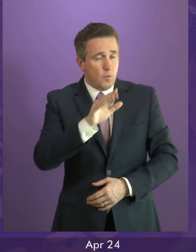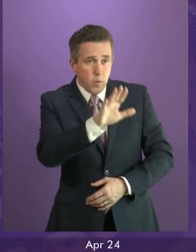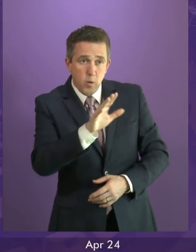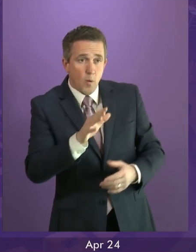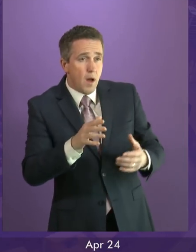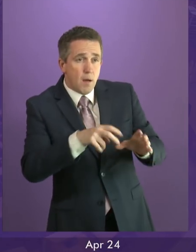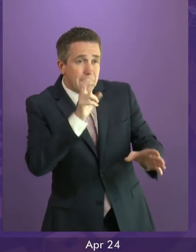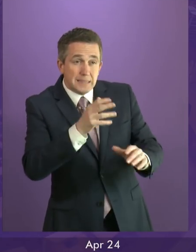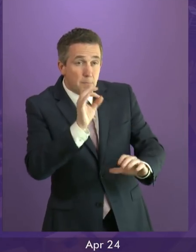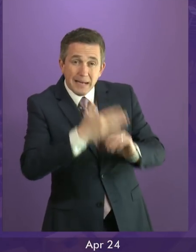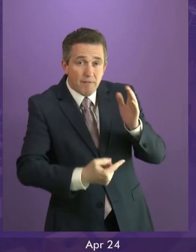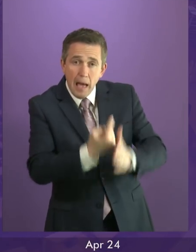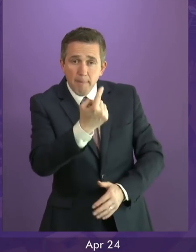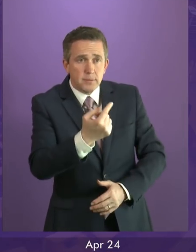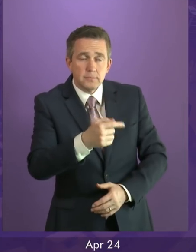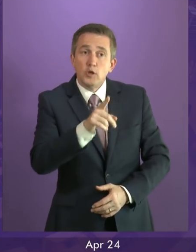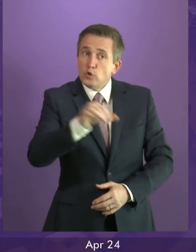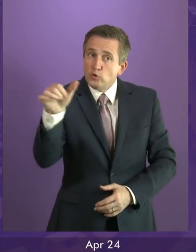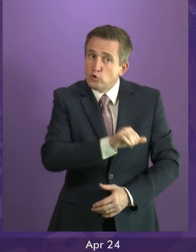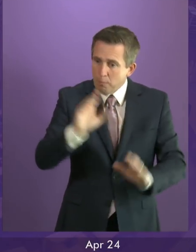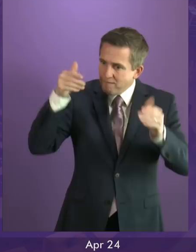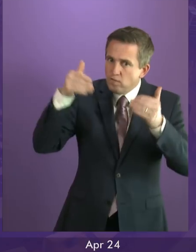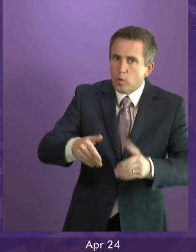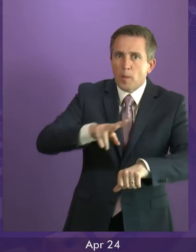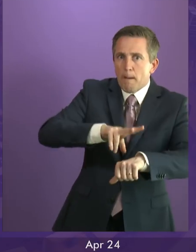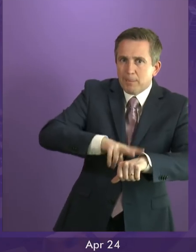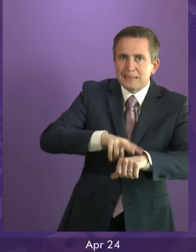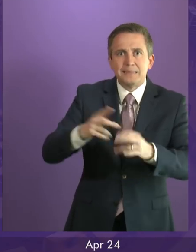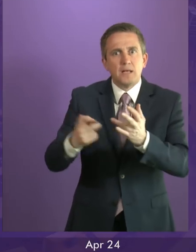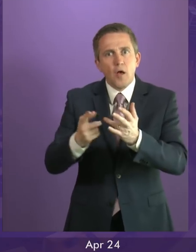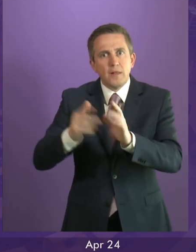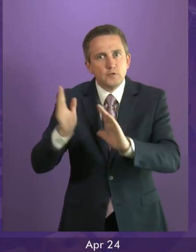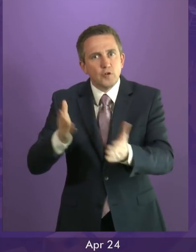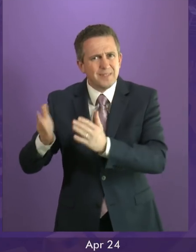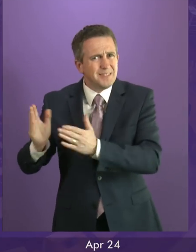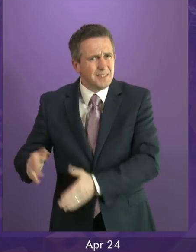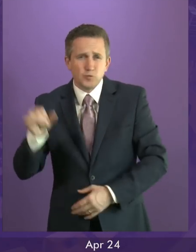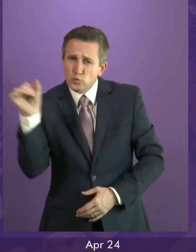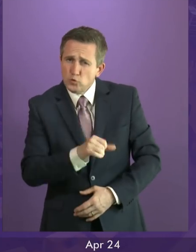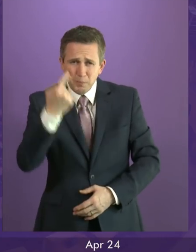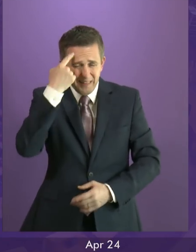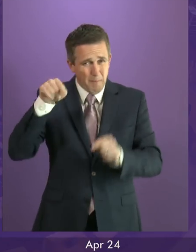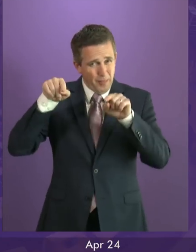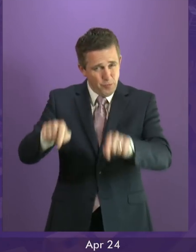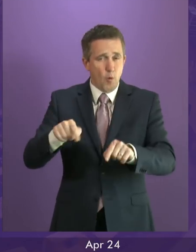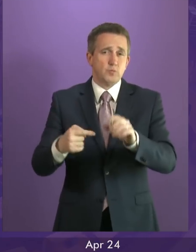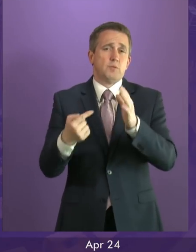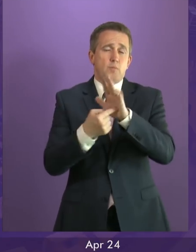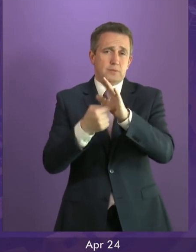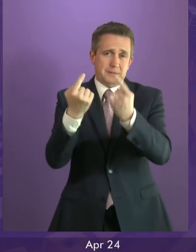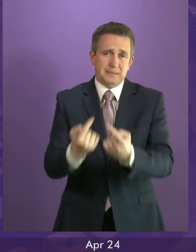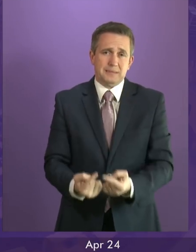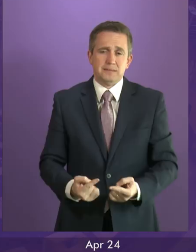that may not even occur, more important to this First Minister than resourcing police constables on the front line? First Minister.